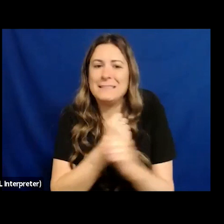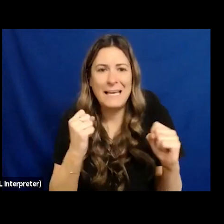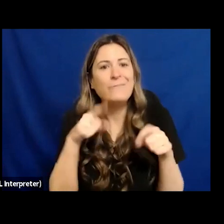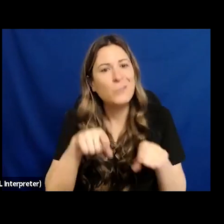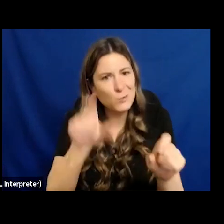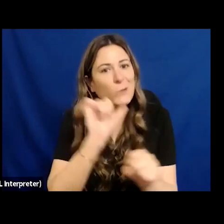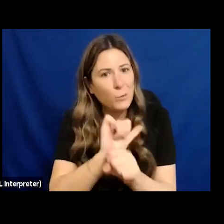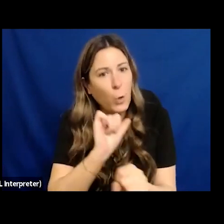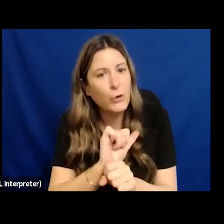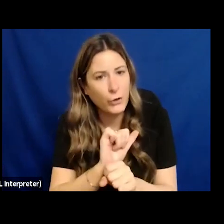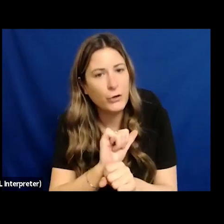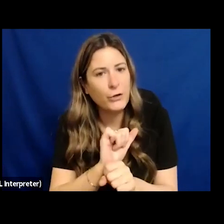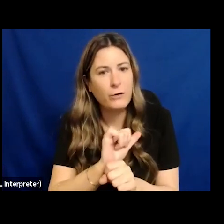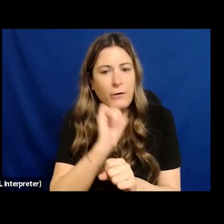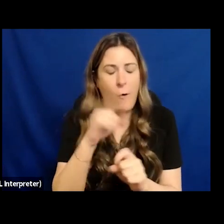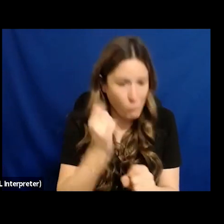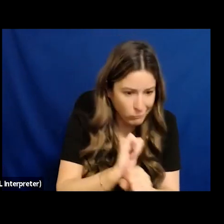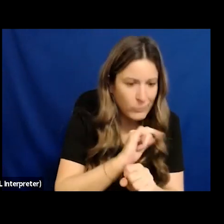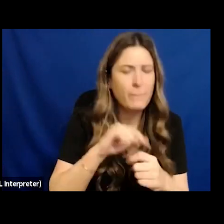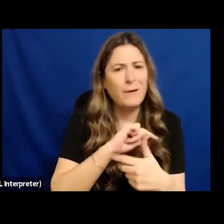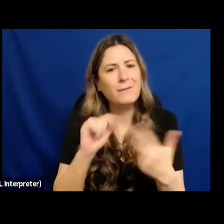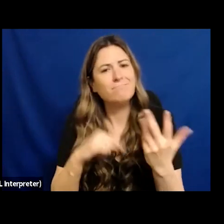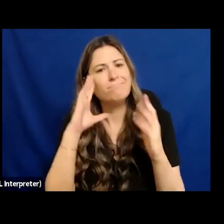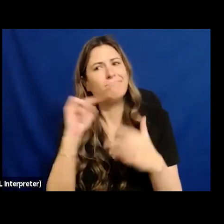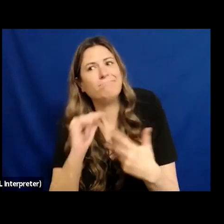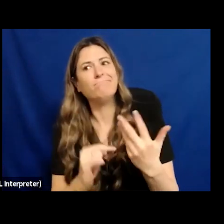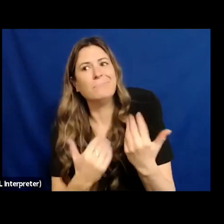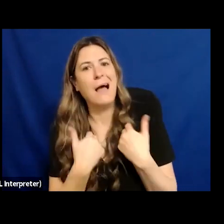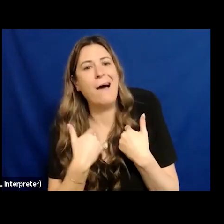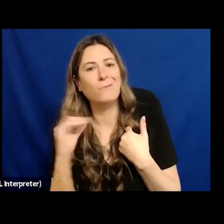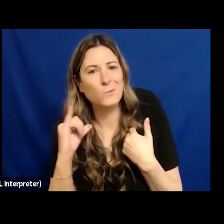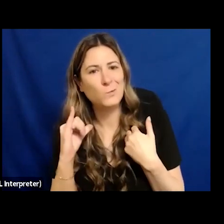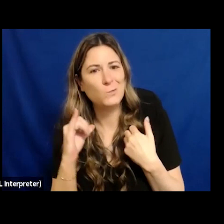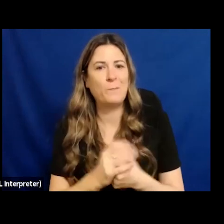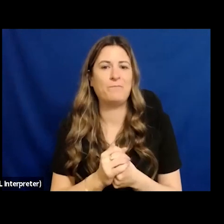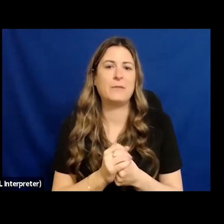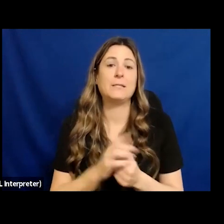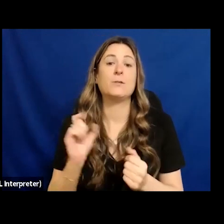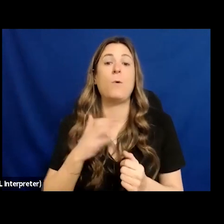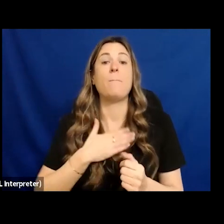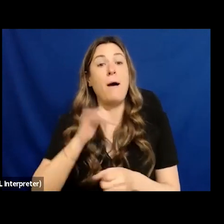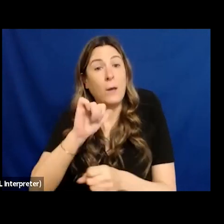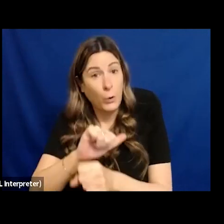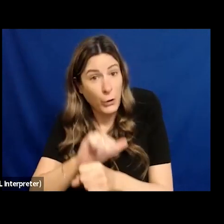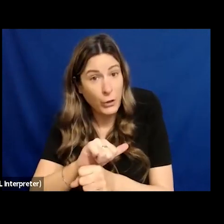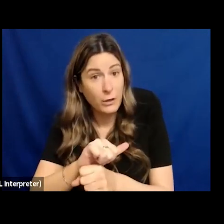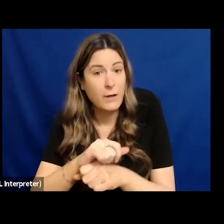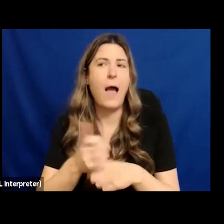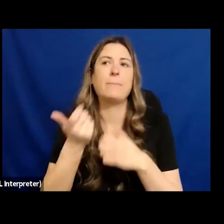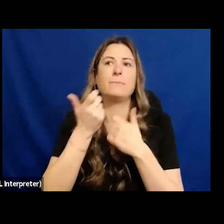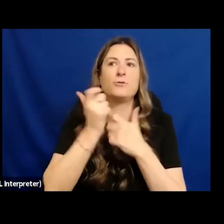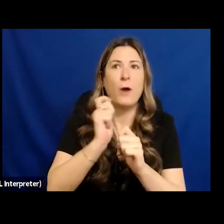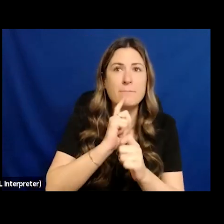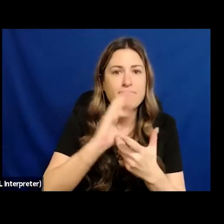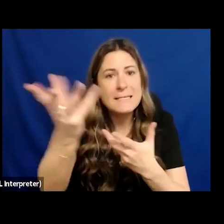are and a lot of my work has trying to be included trying to be included as a distinct indigenous